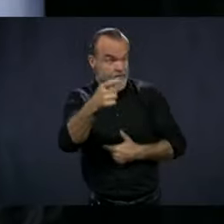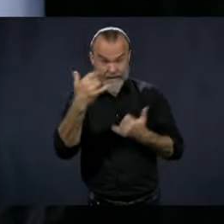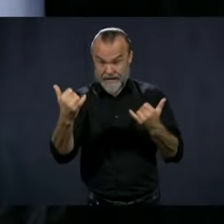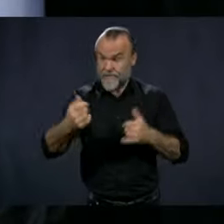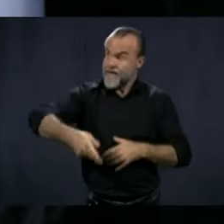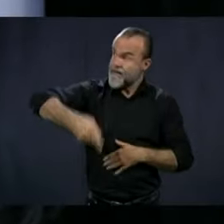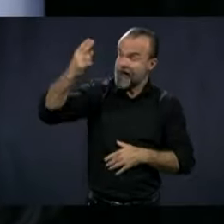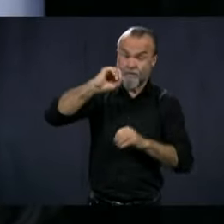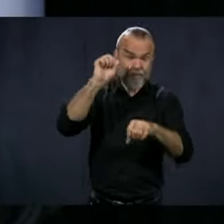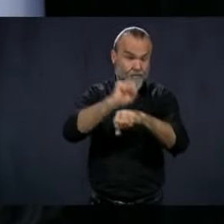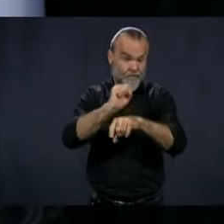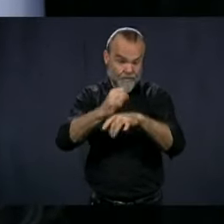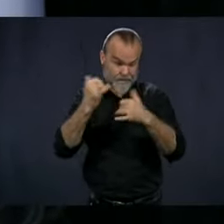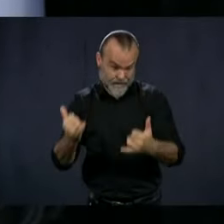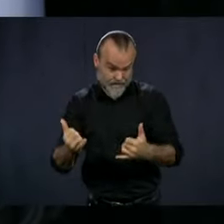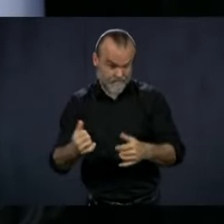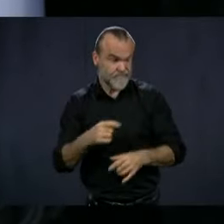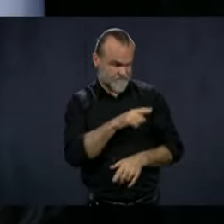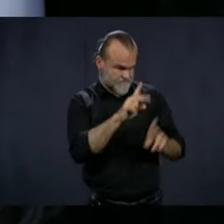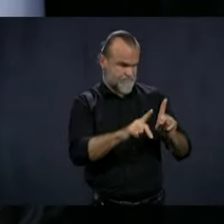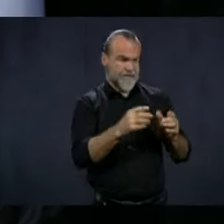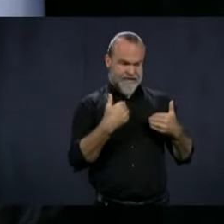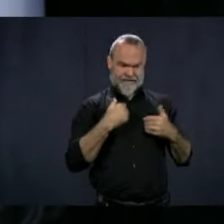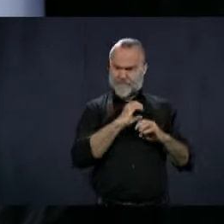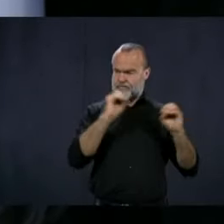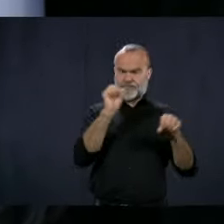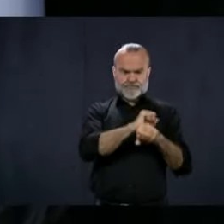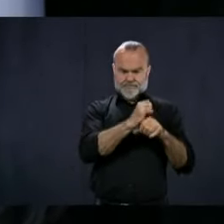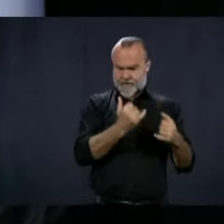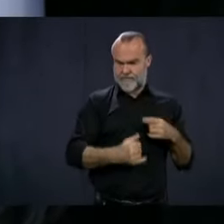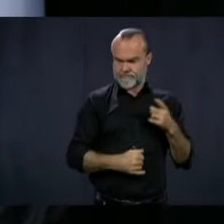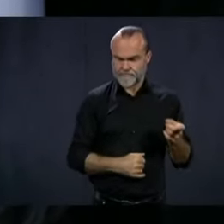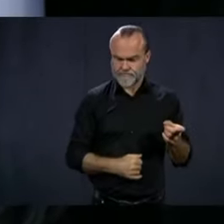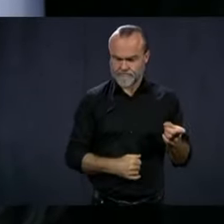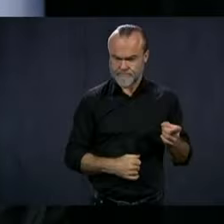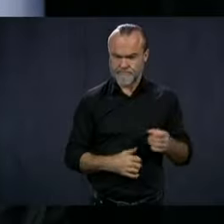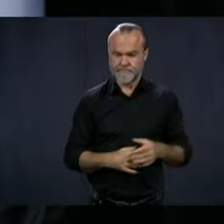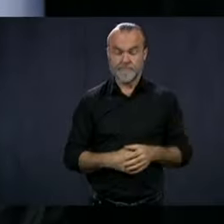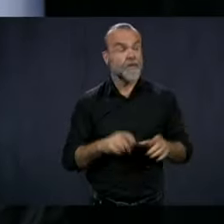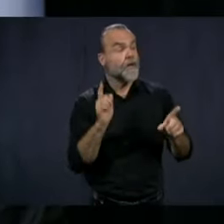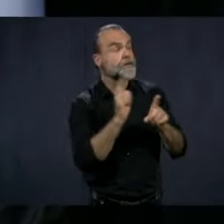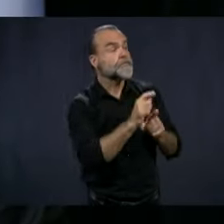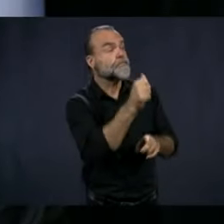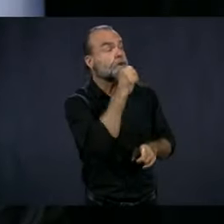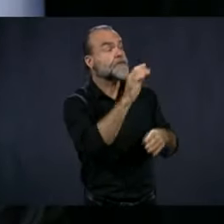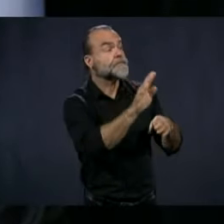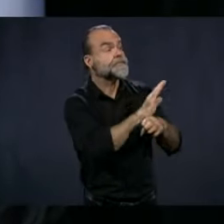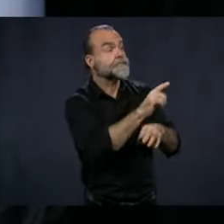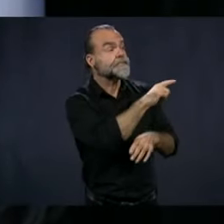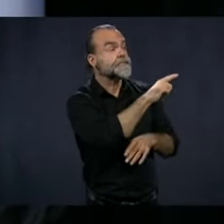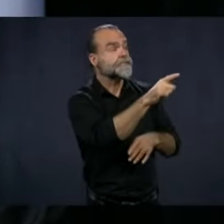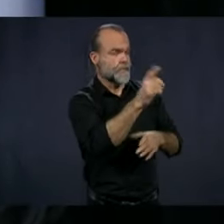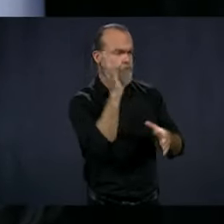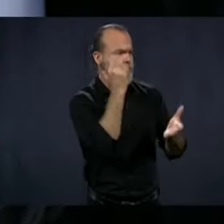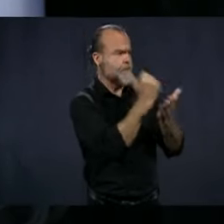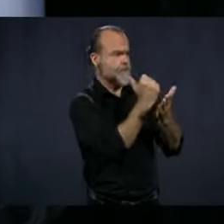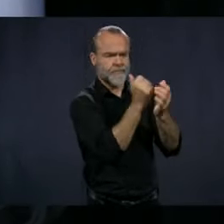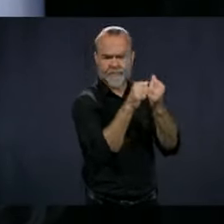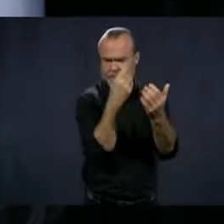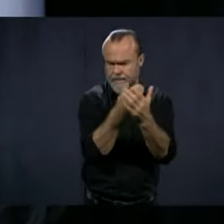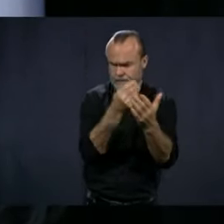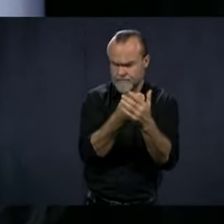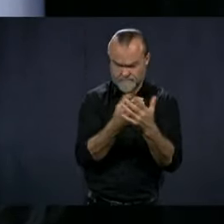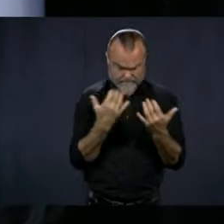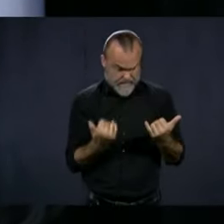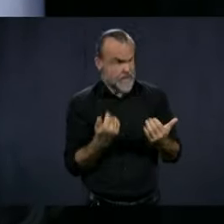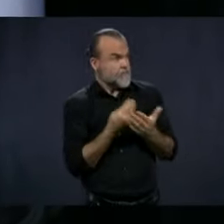first thing I say. Second thing is we'll help private sector financially. We're doing